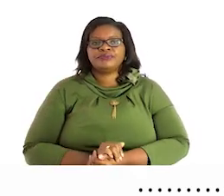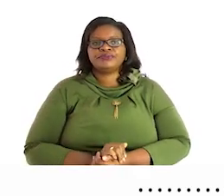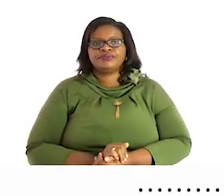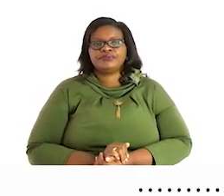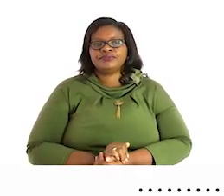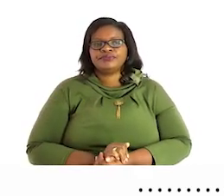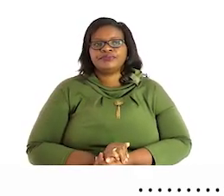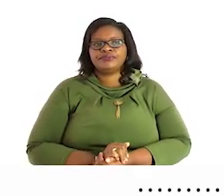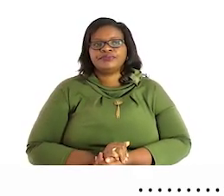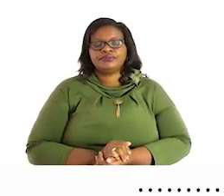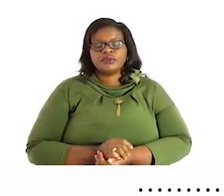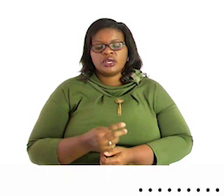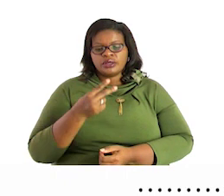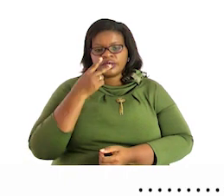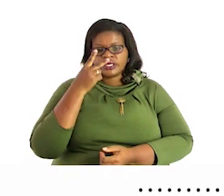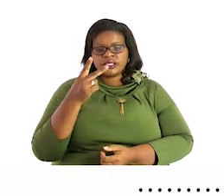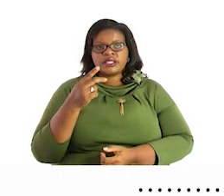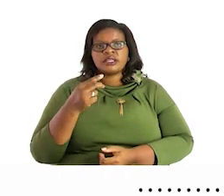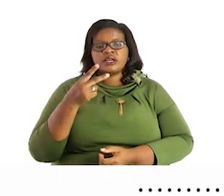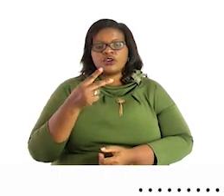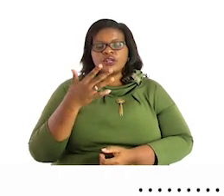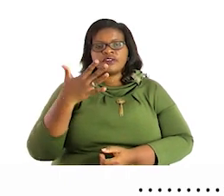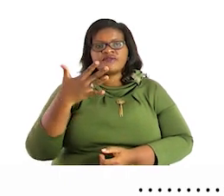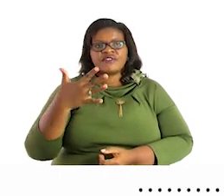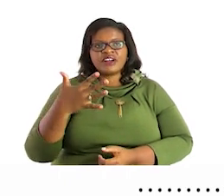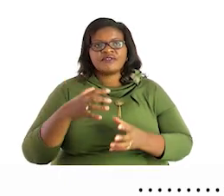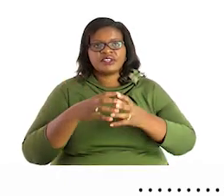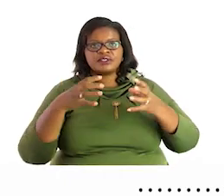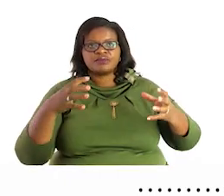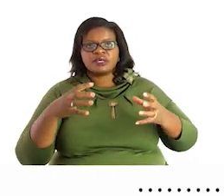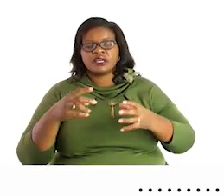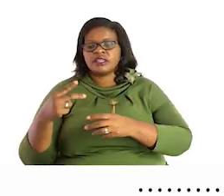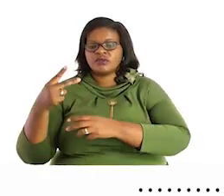you see that 25 is bigger than 23